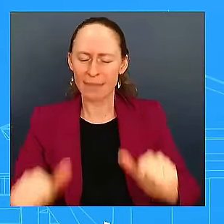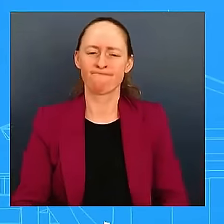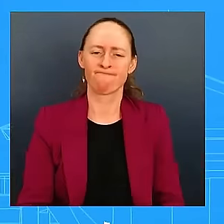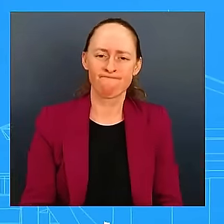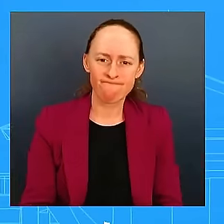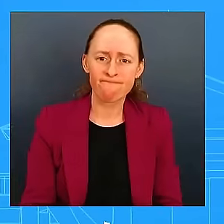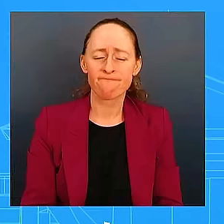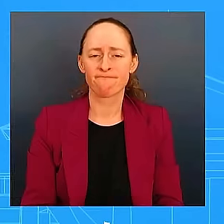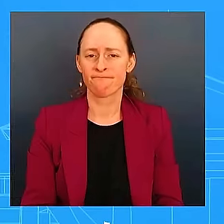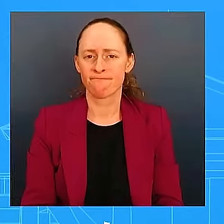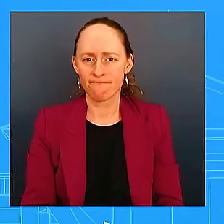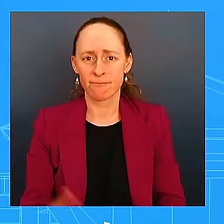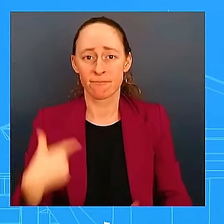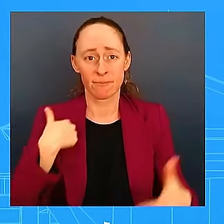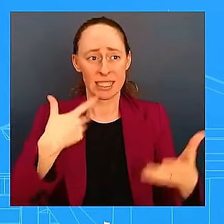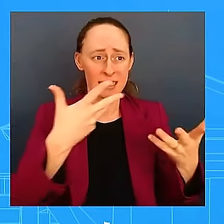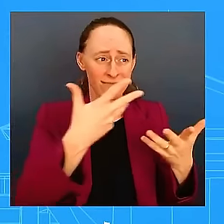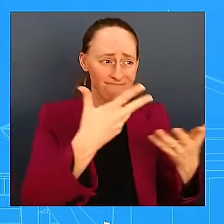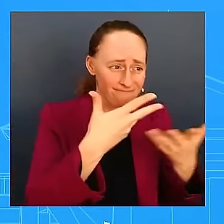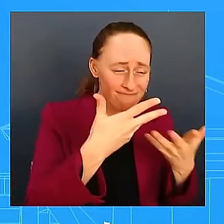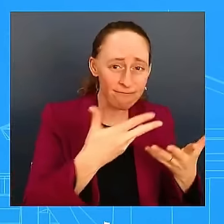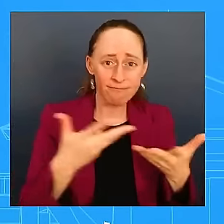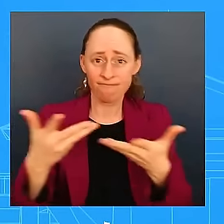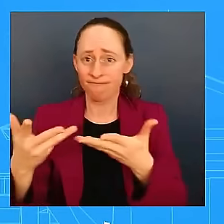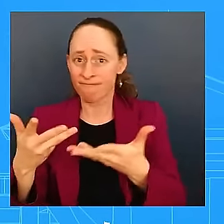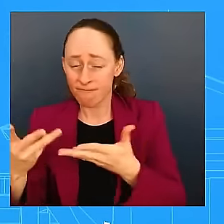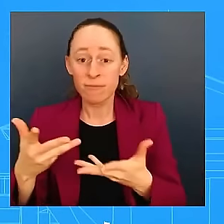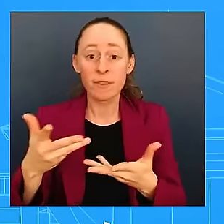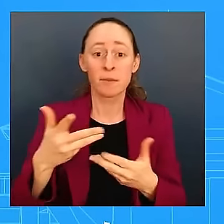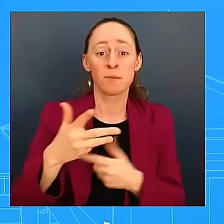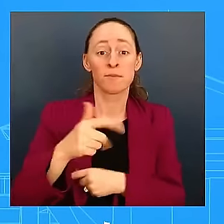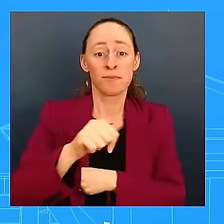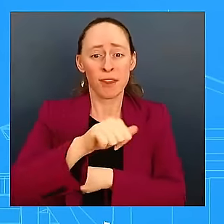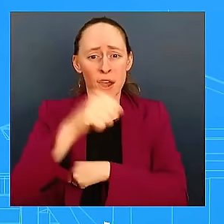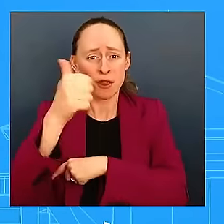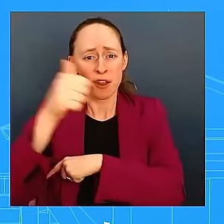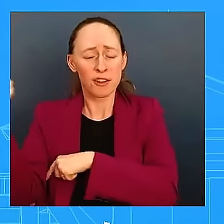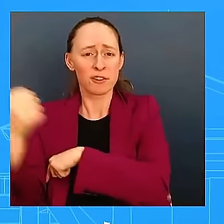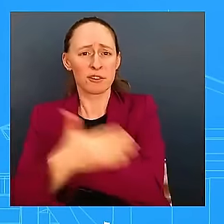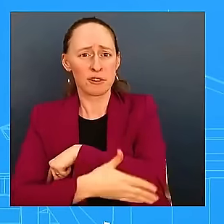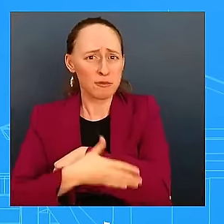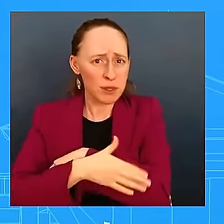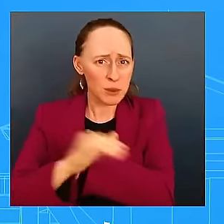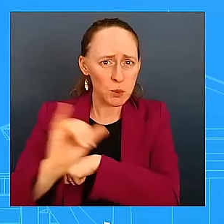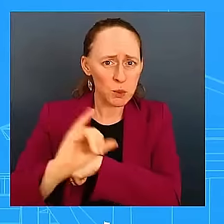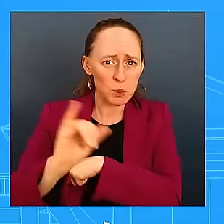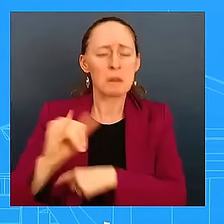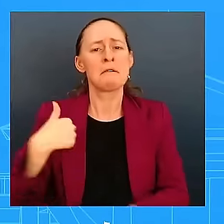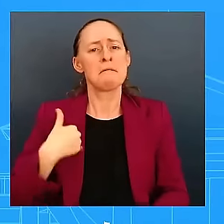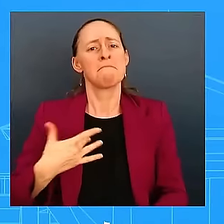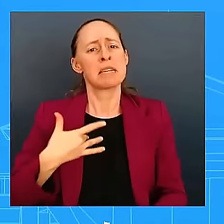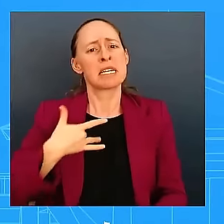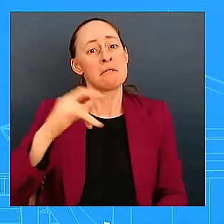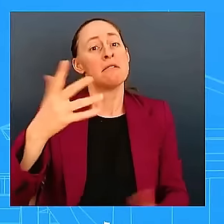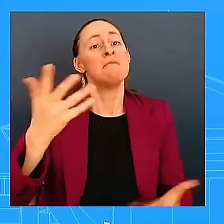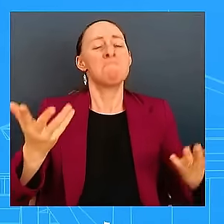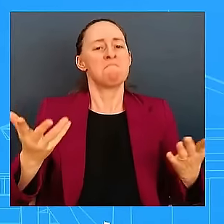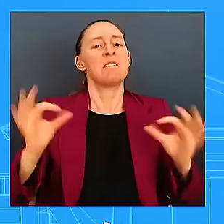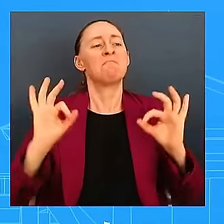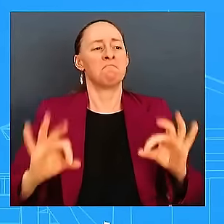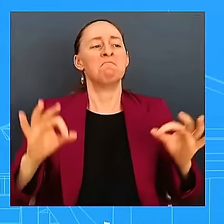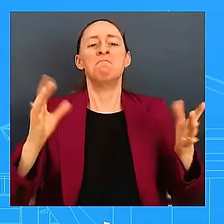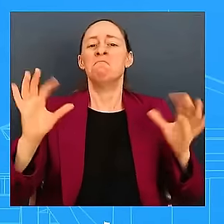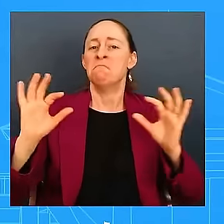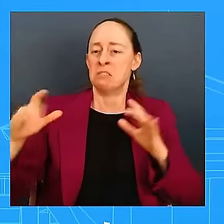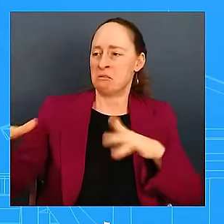we have had with our partners as well, we felt comfortable in releasing this statement because of those ongoing dialogue, that